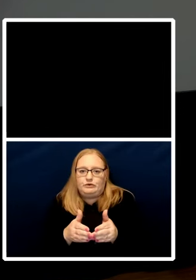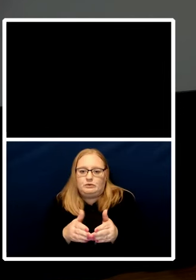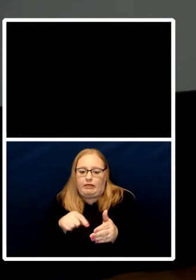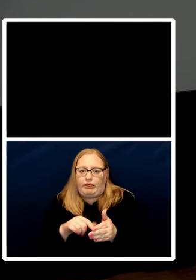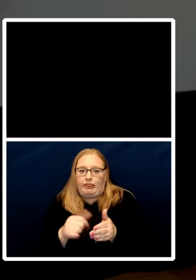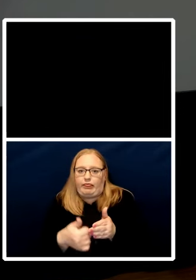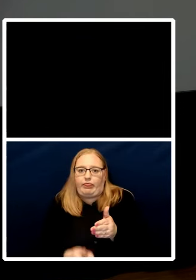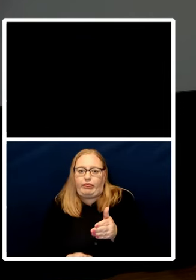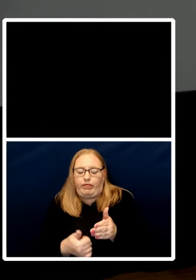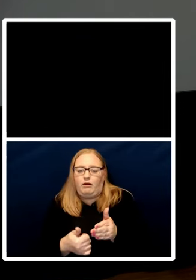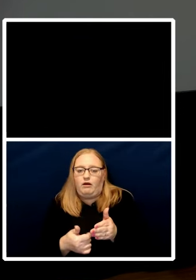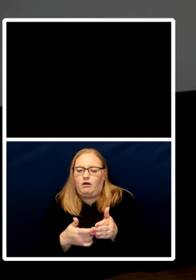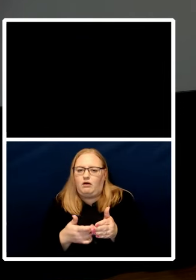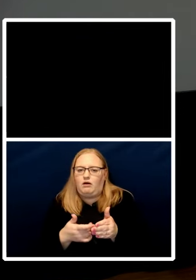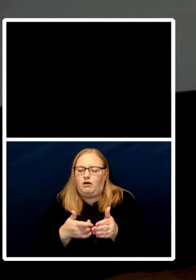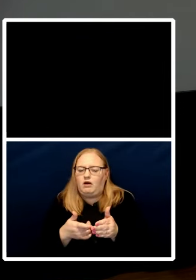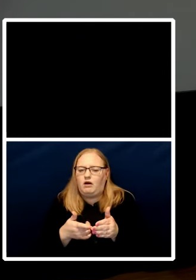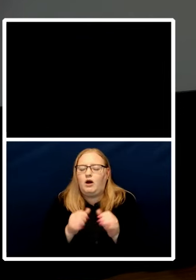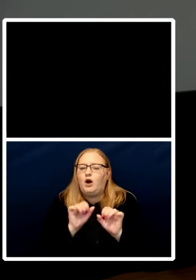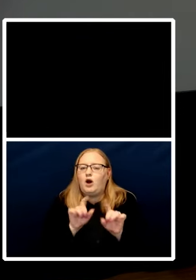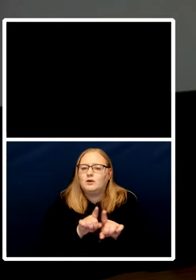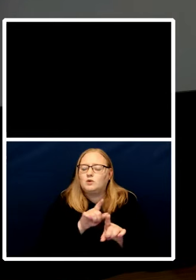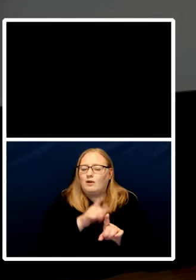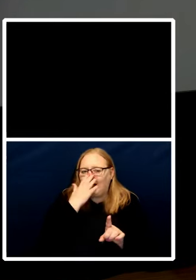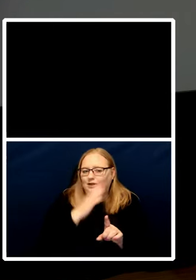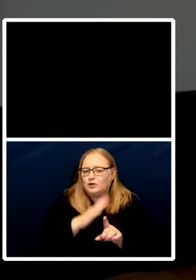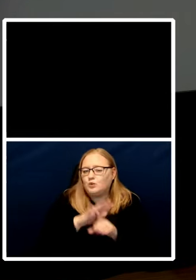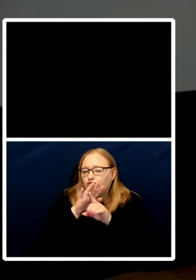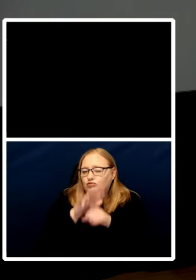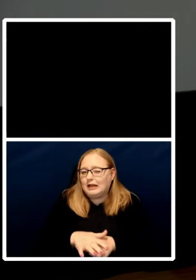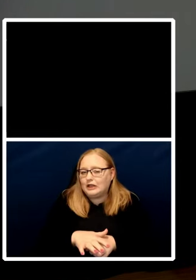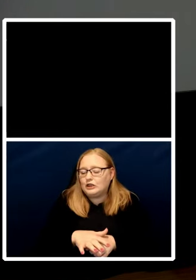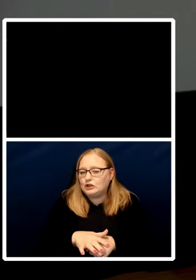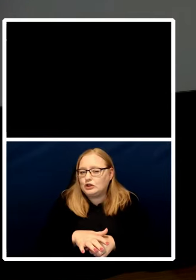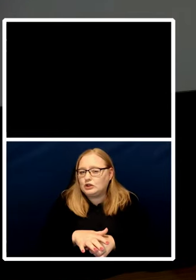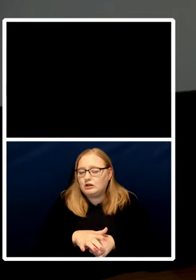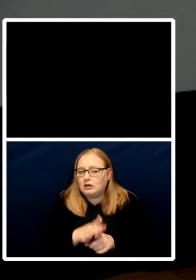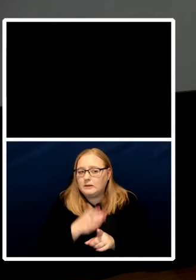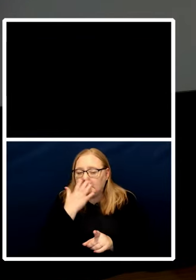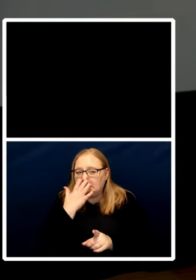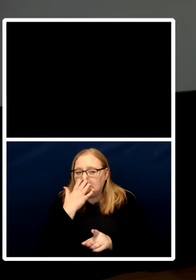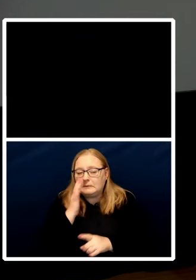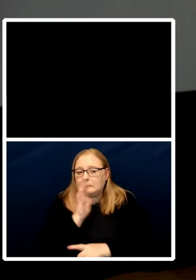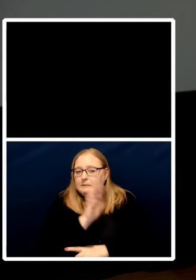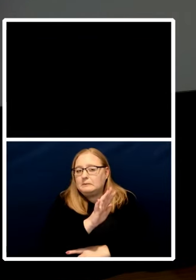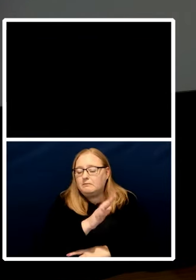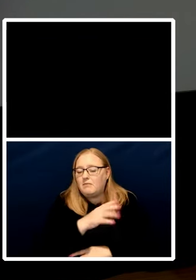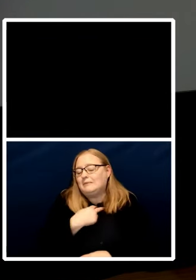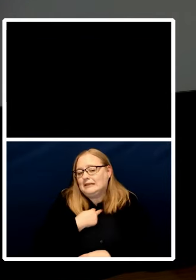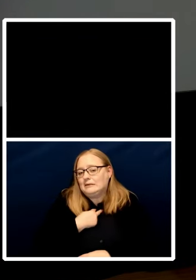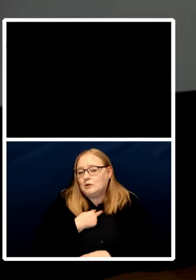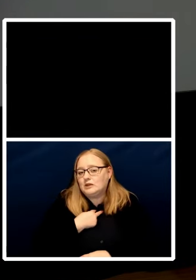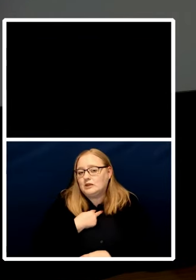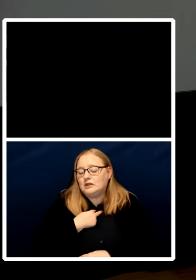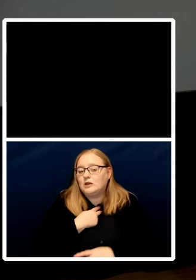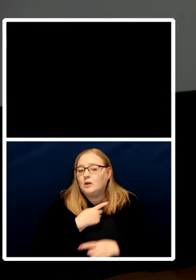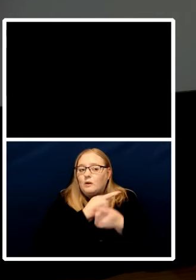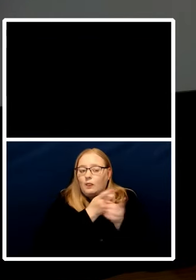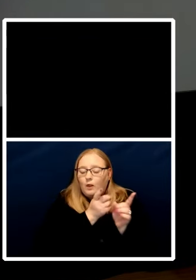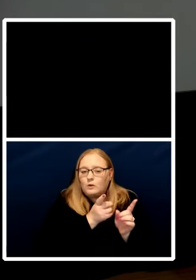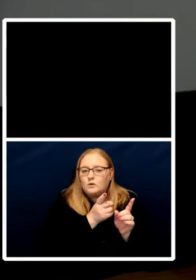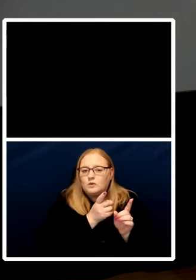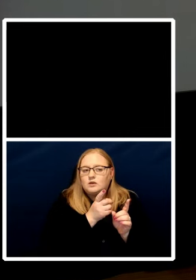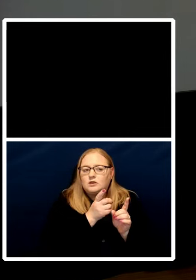things like um discrimination so very disappointed and these children of migrants who sit at the top